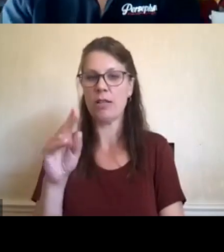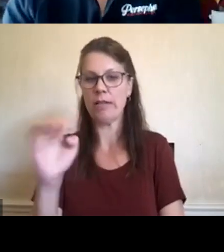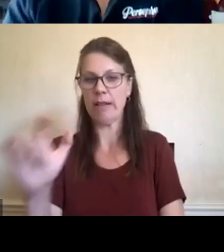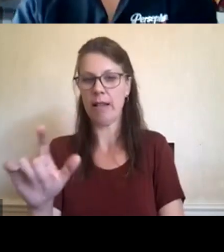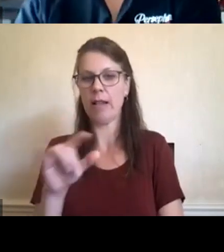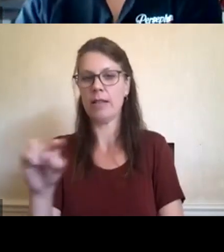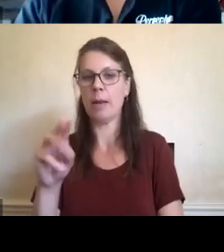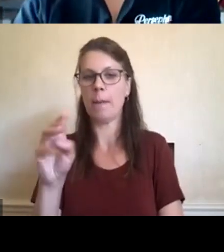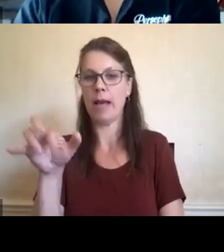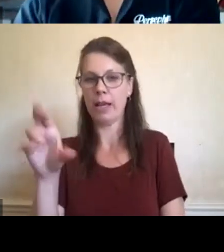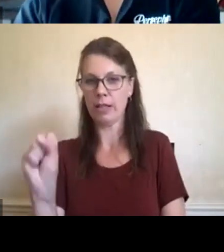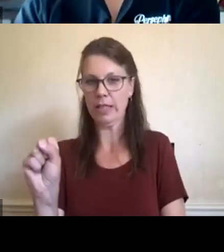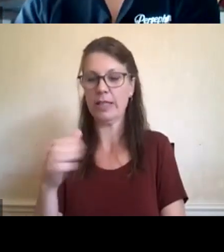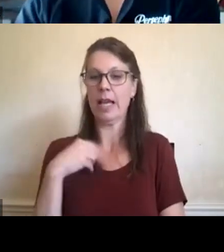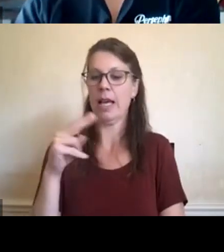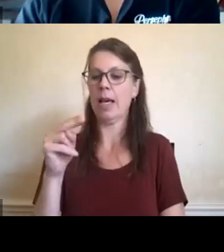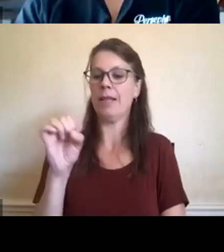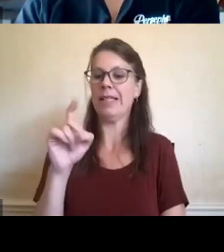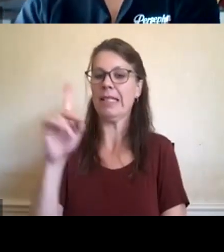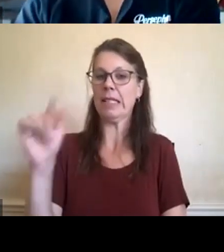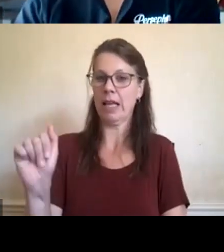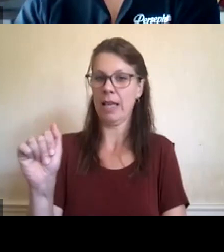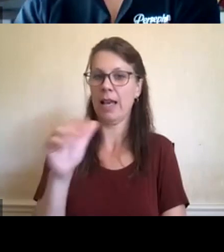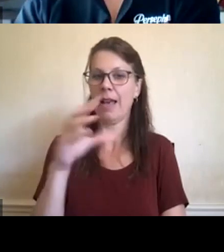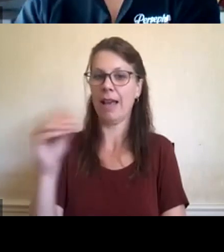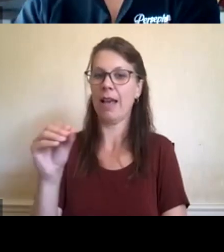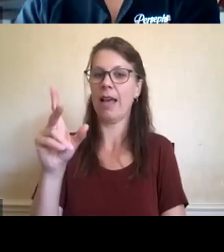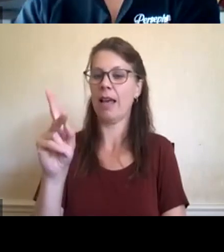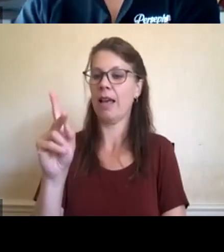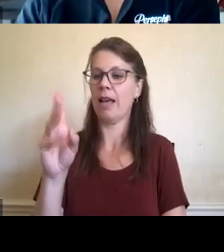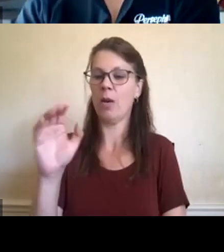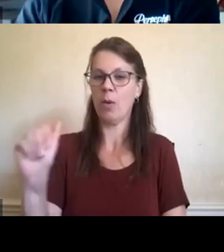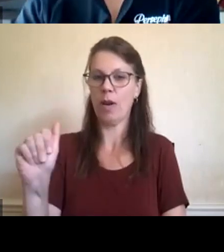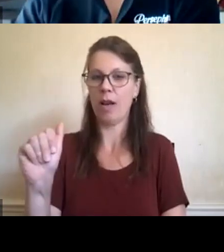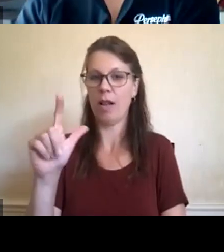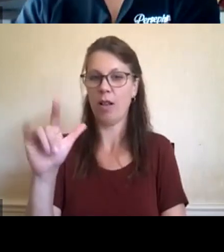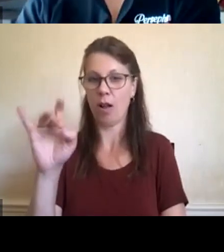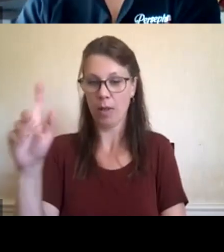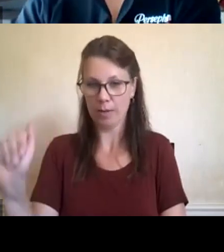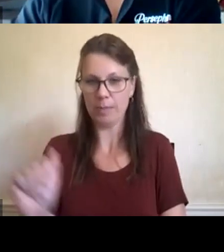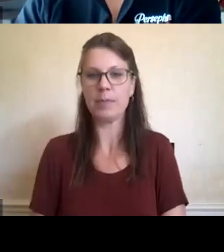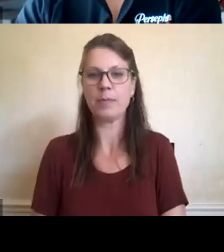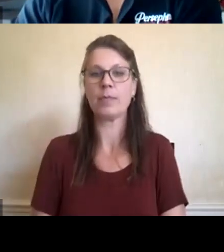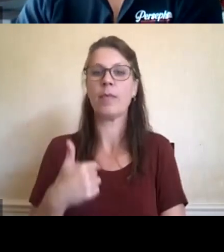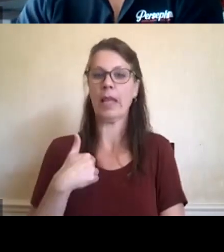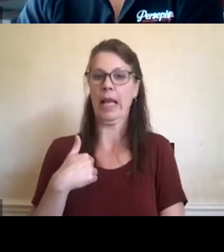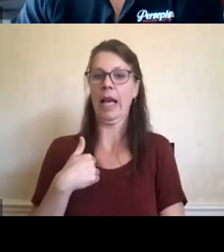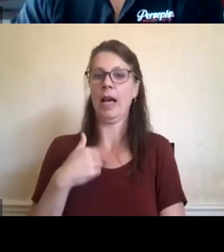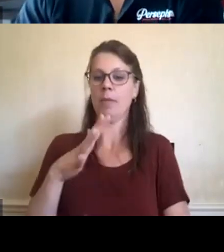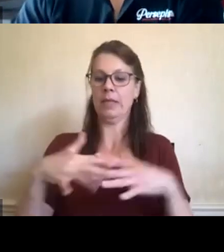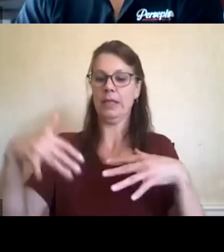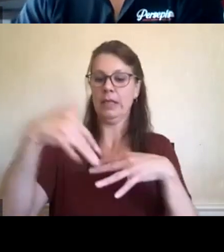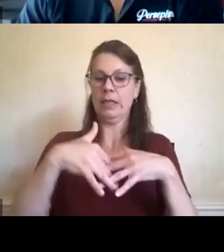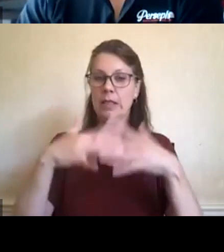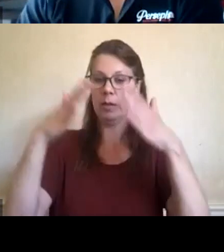Niska and Kwakwakwewak. I'm at the Simon Fraser University Center for Dialogue. I'm an Indigenous Fellow focusing